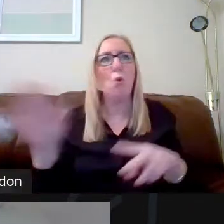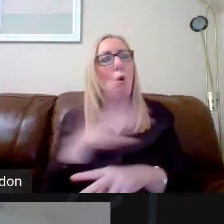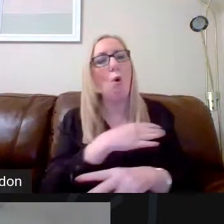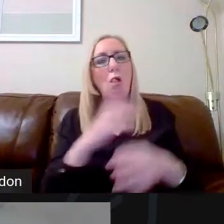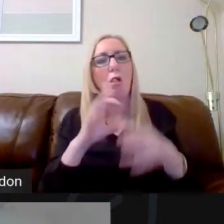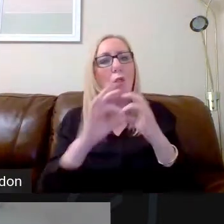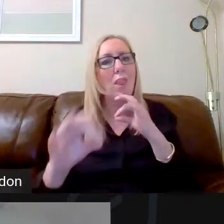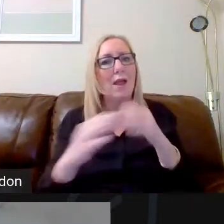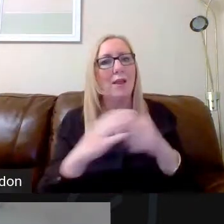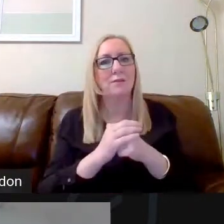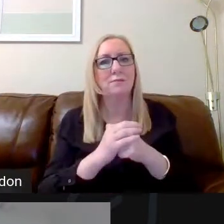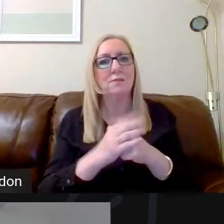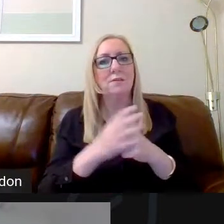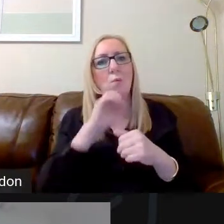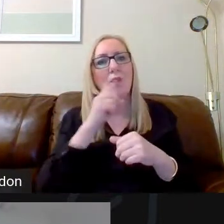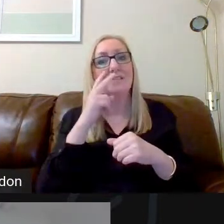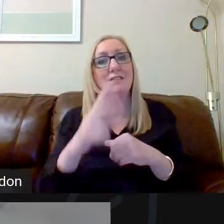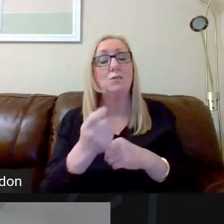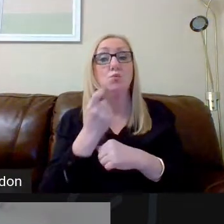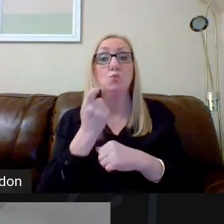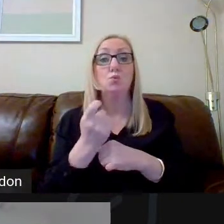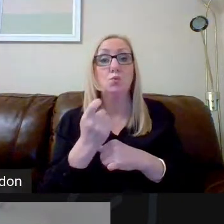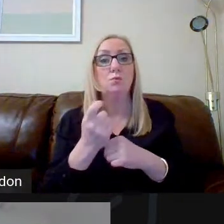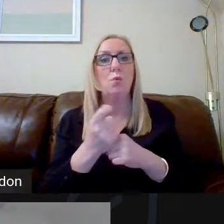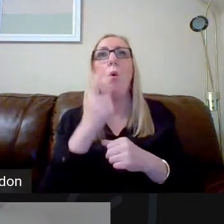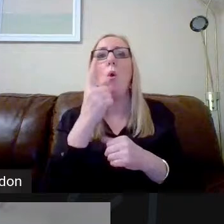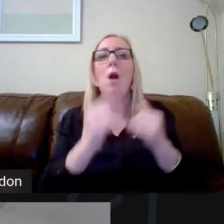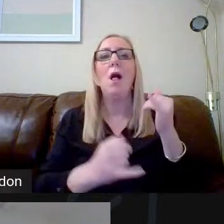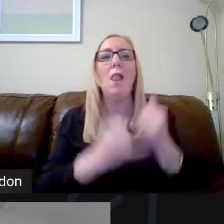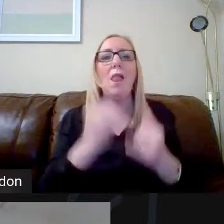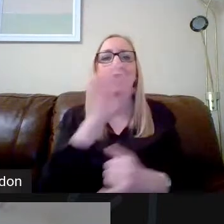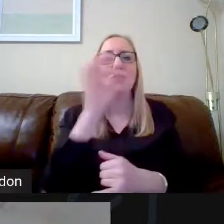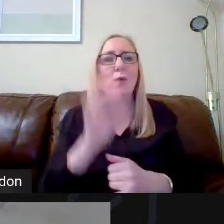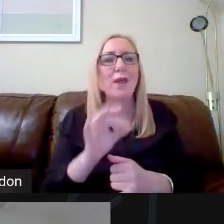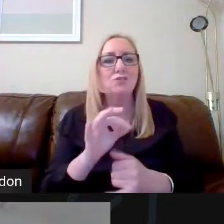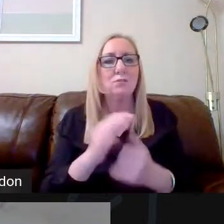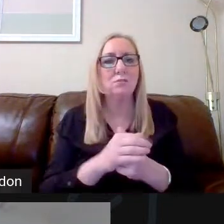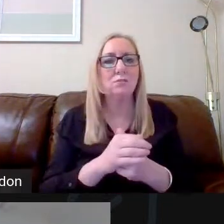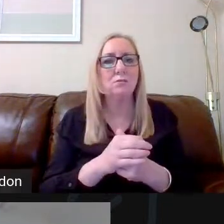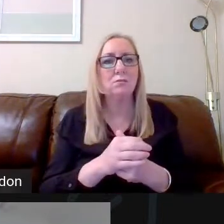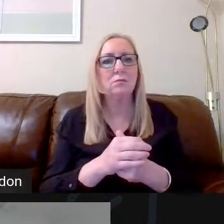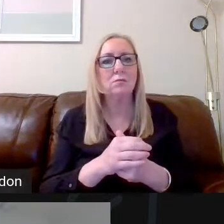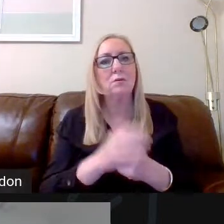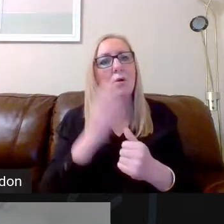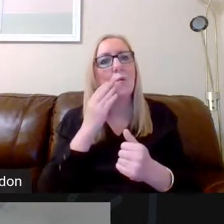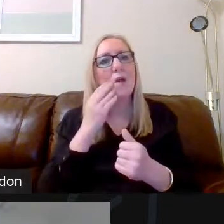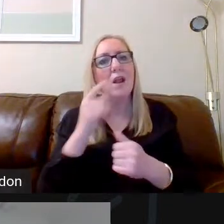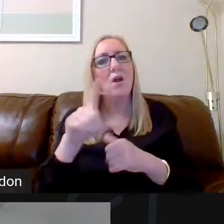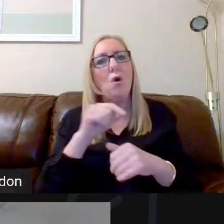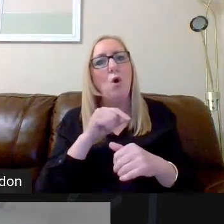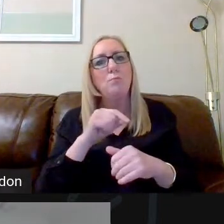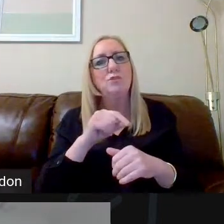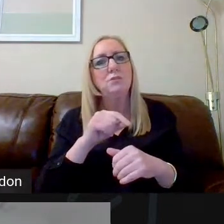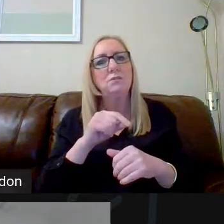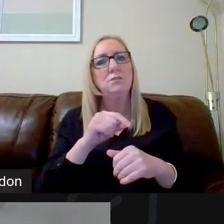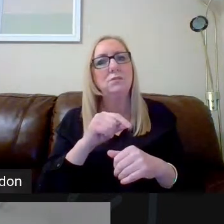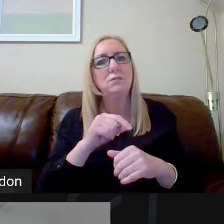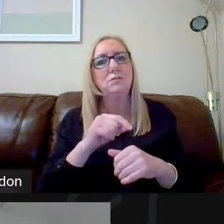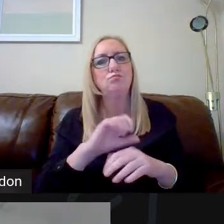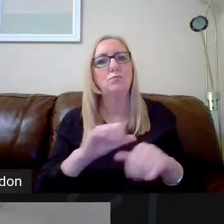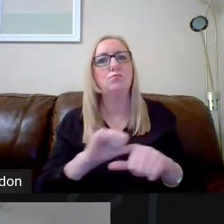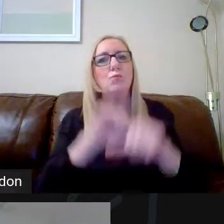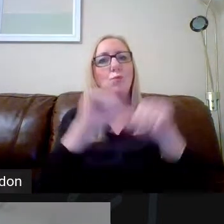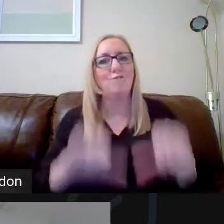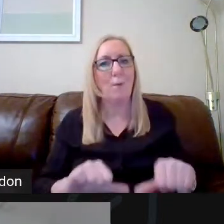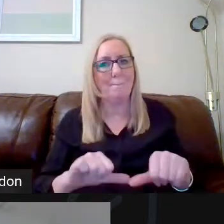we will see you soon. Oh, one last question I think has come through. When option choices will be confirmed? Effectively assume